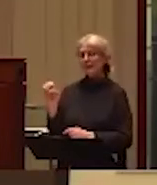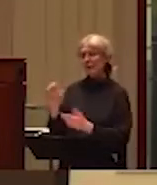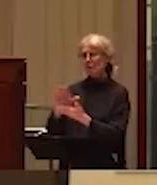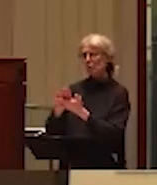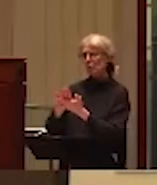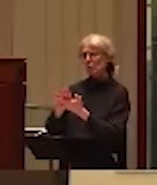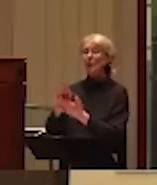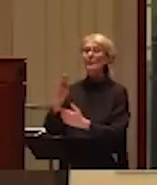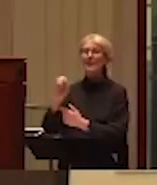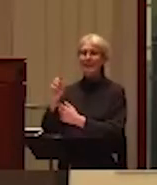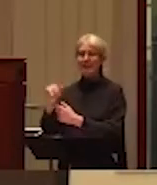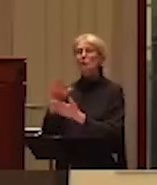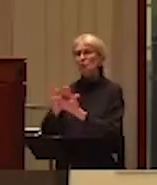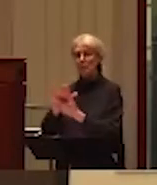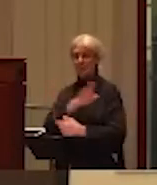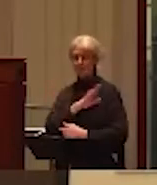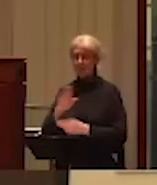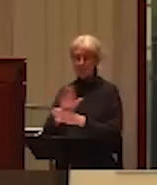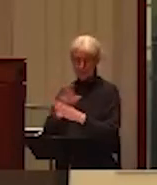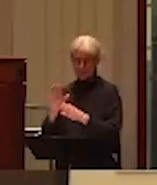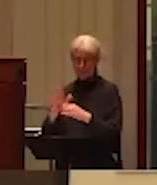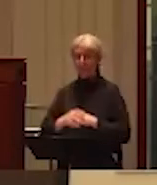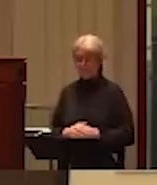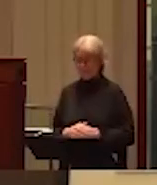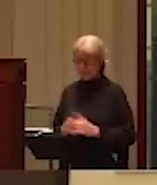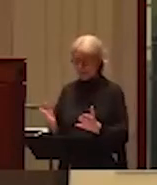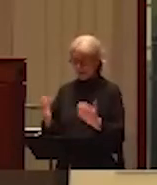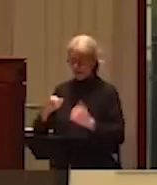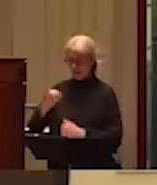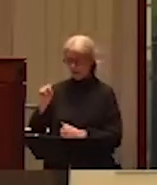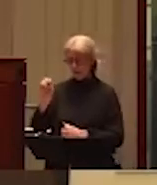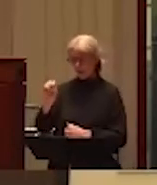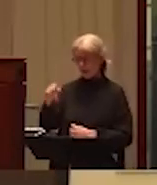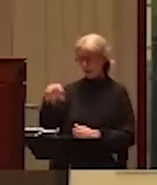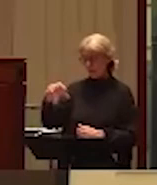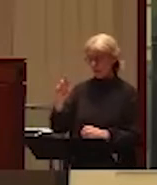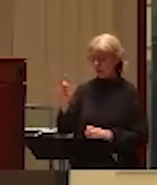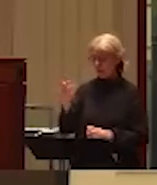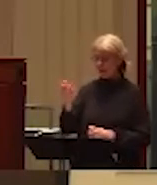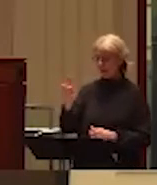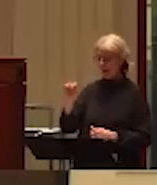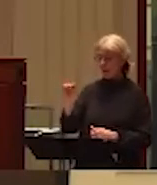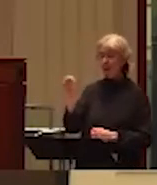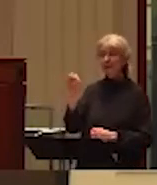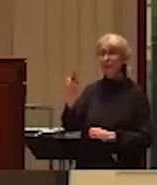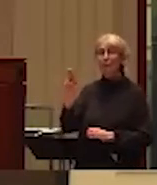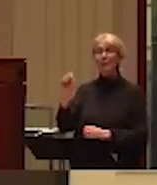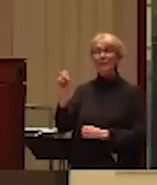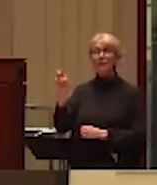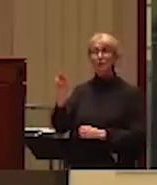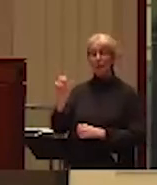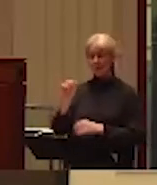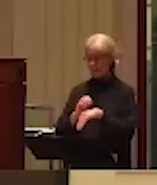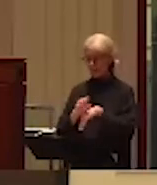I would now like to ask Jane Polkingham, SFU senior advisor in academic affairs in the office of the provost and vice